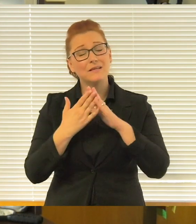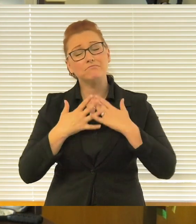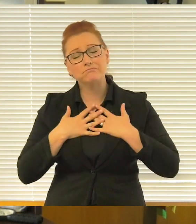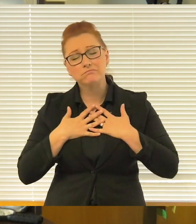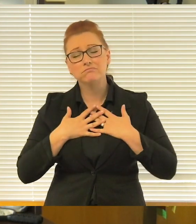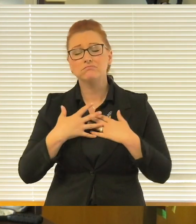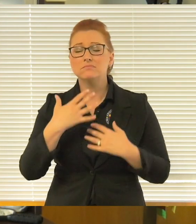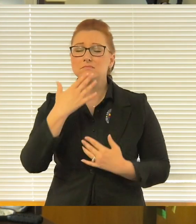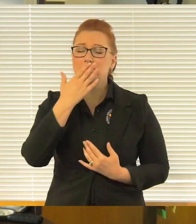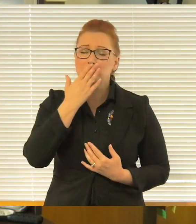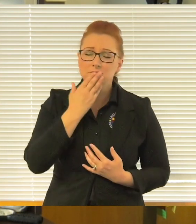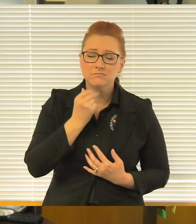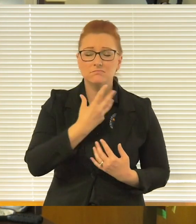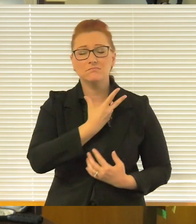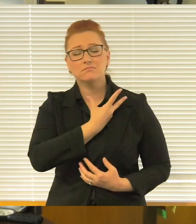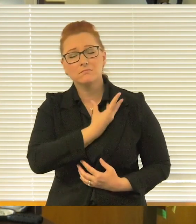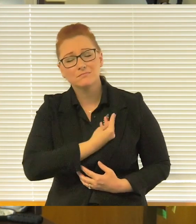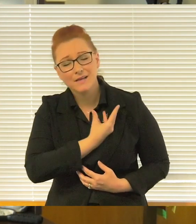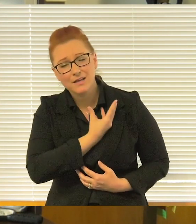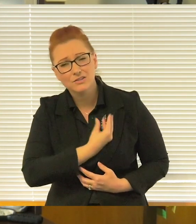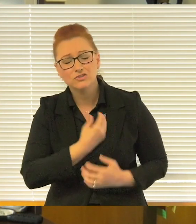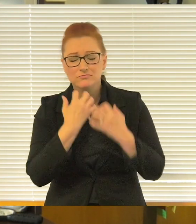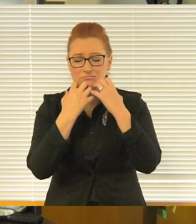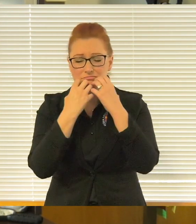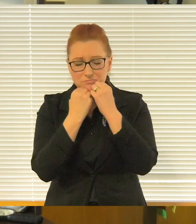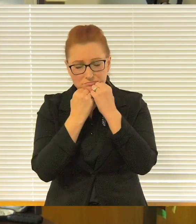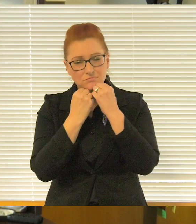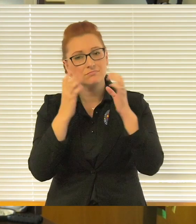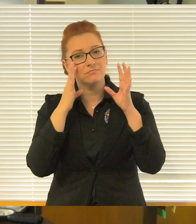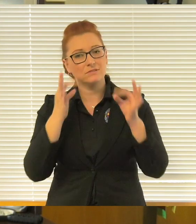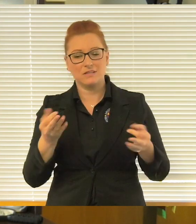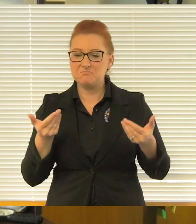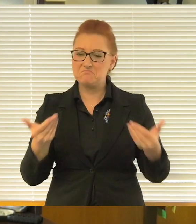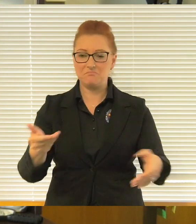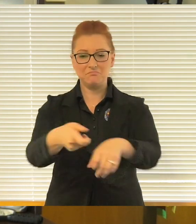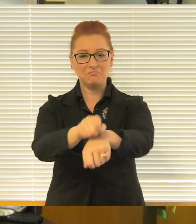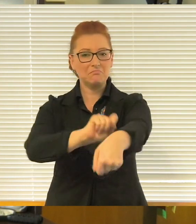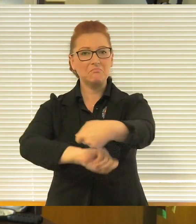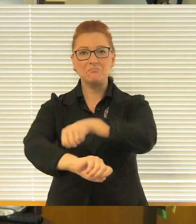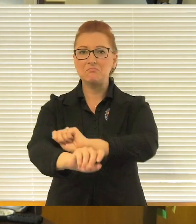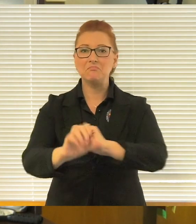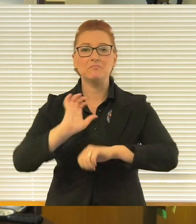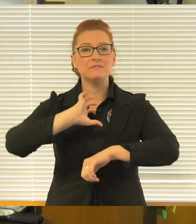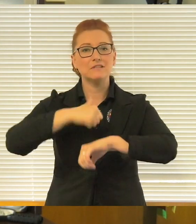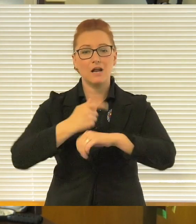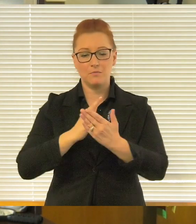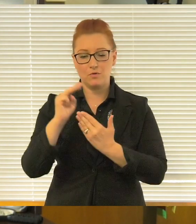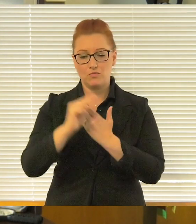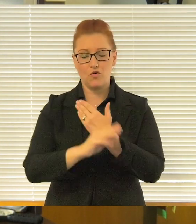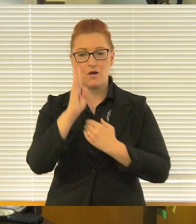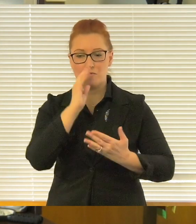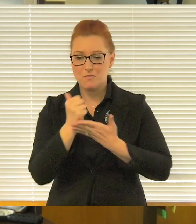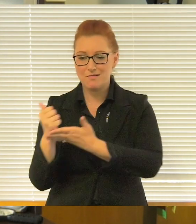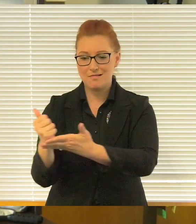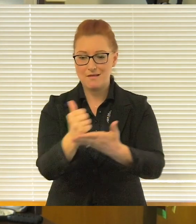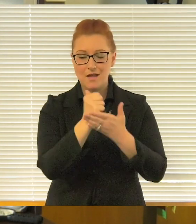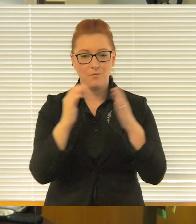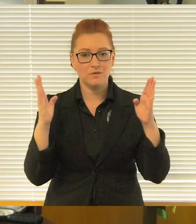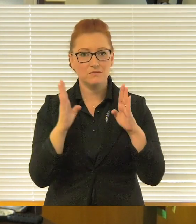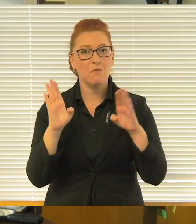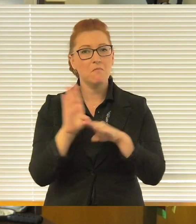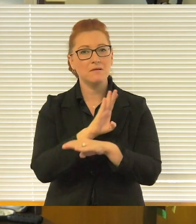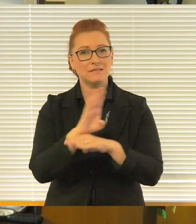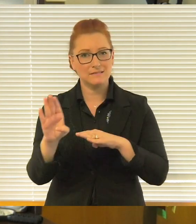that we are, we wanted to initiate a program that would help get small businesses the help they need.